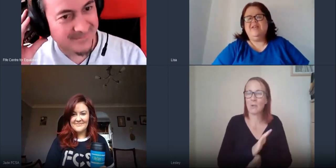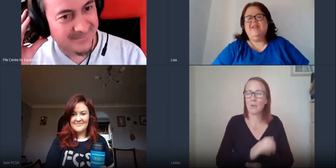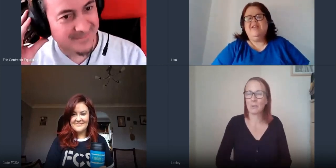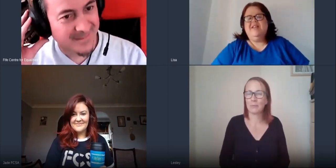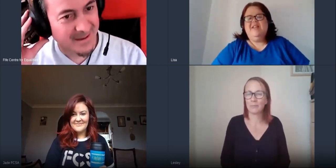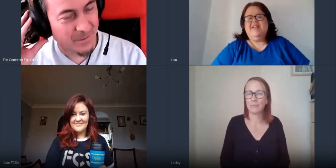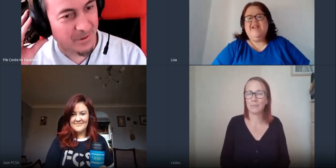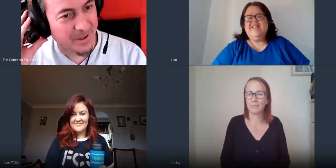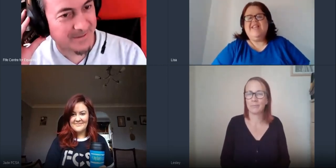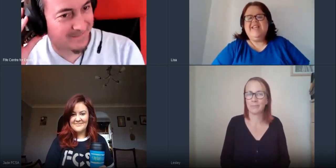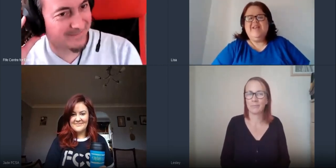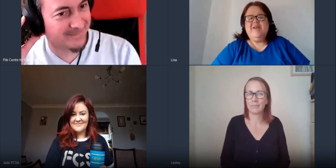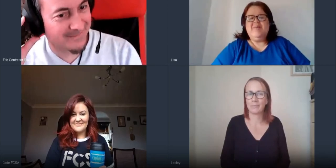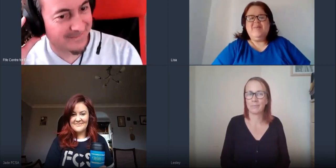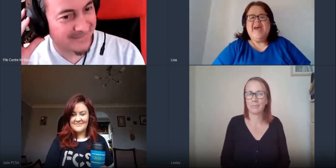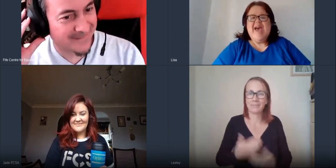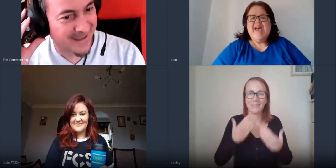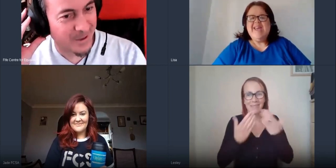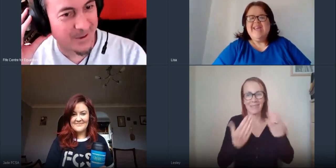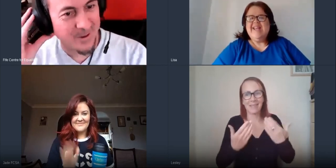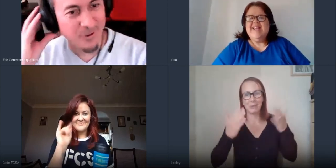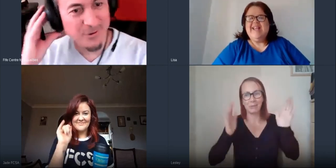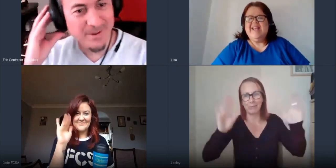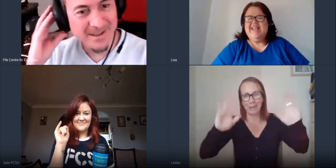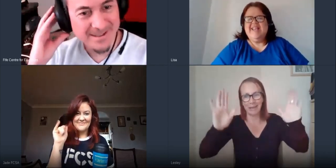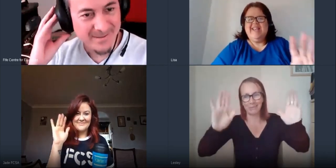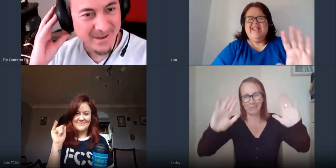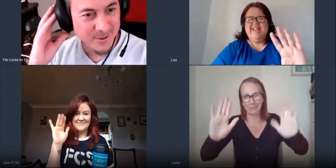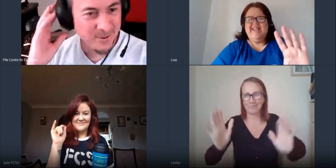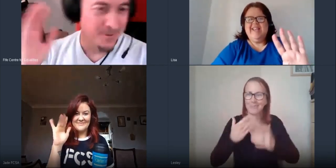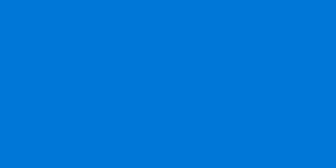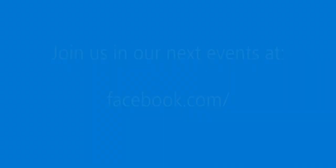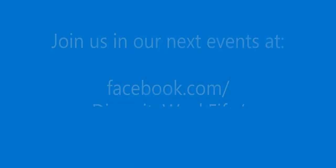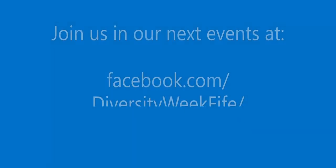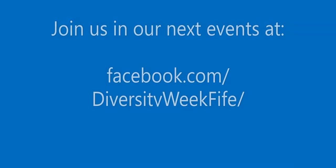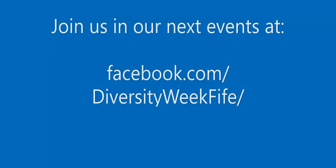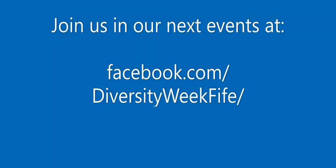all right thank you bye all my best thank you you